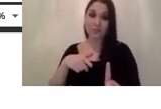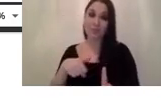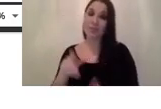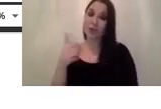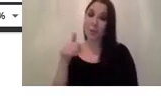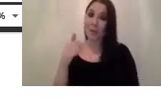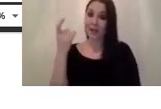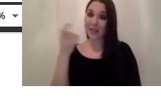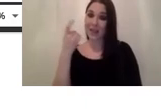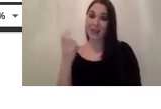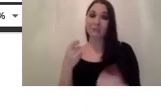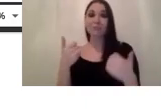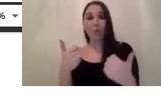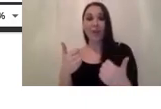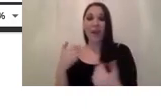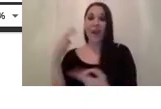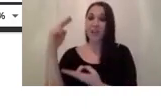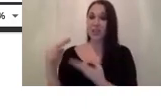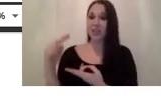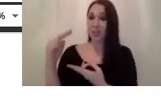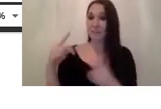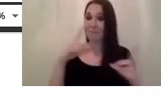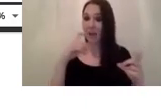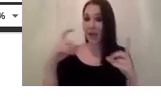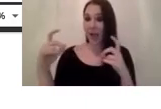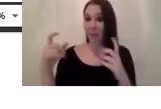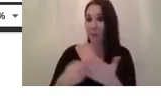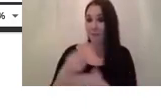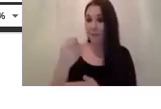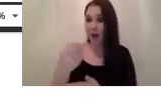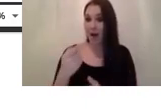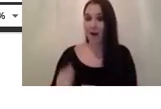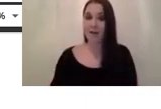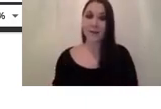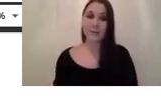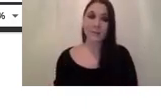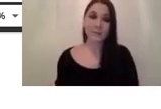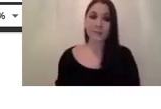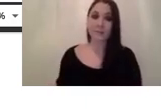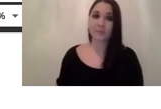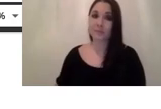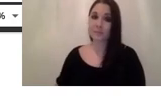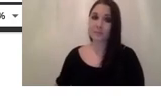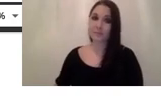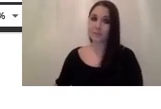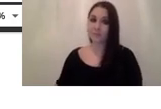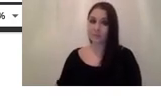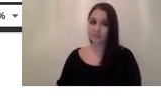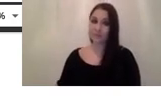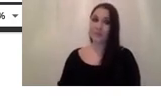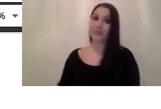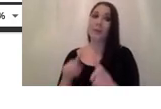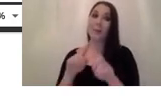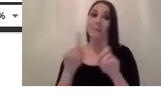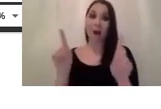might think that okay i will go with the cheaper one it's uh the the intuitive way but it turns